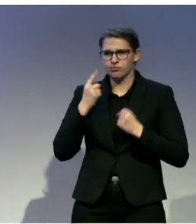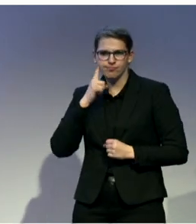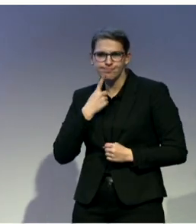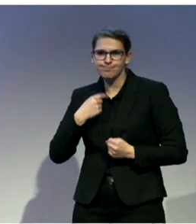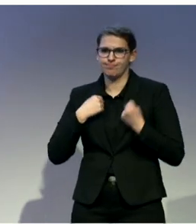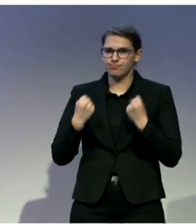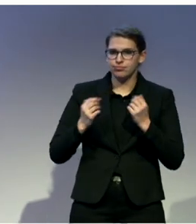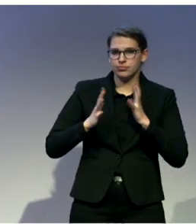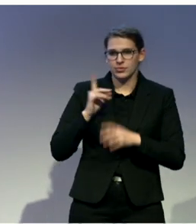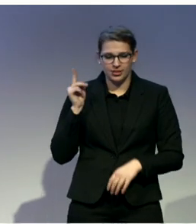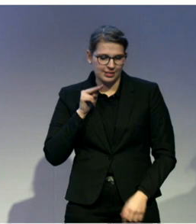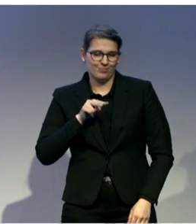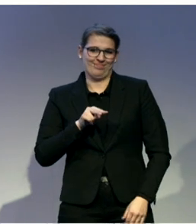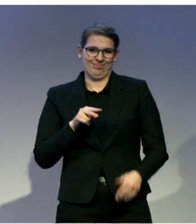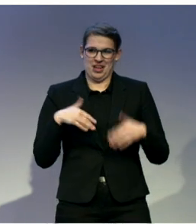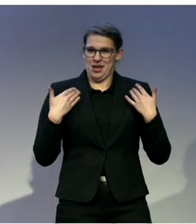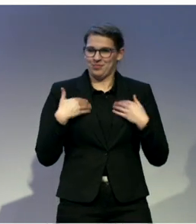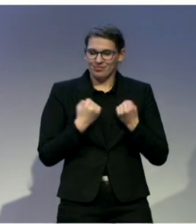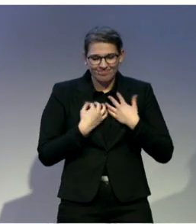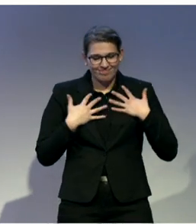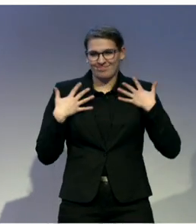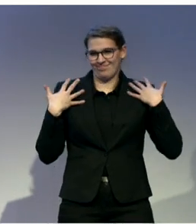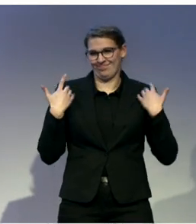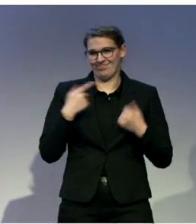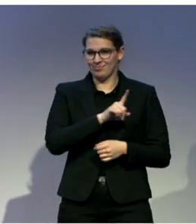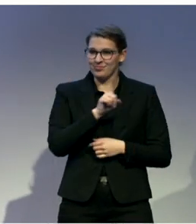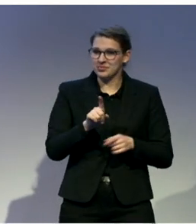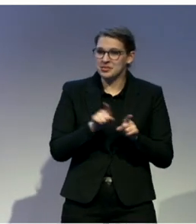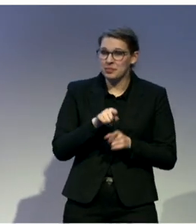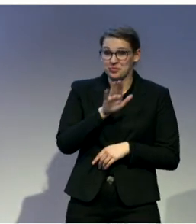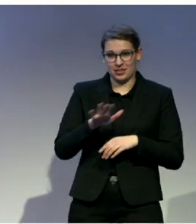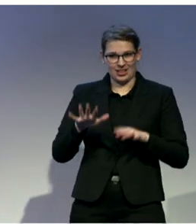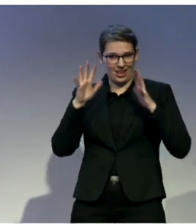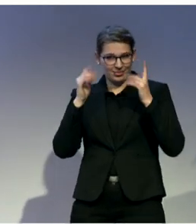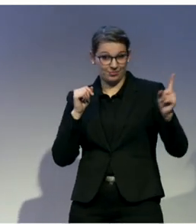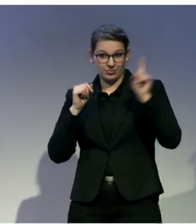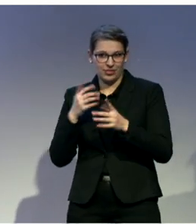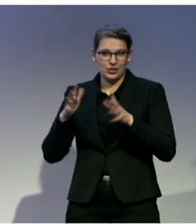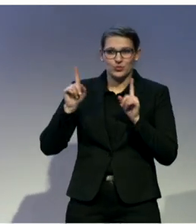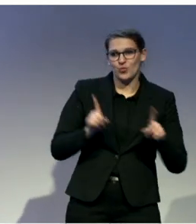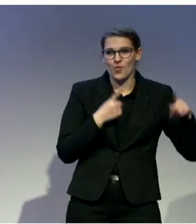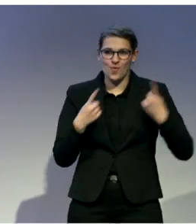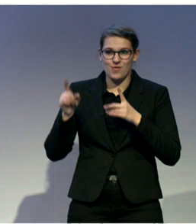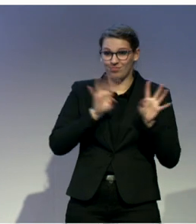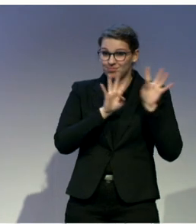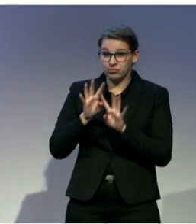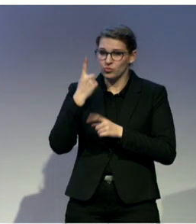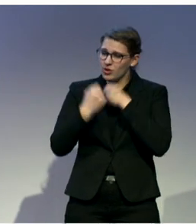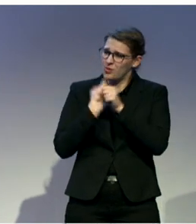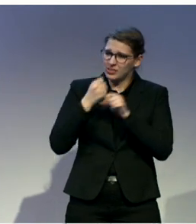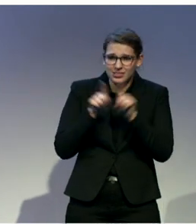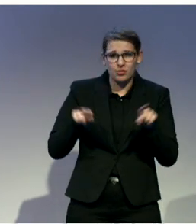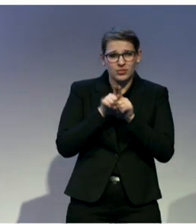And we are happy that every year he joins our Kinderhände Christmas Choir where he sings and dances.